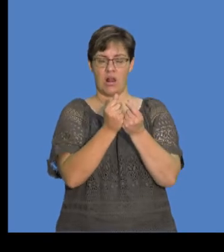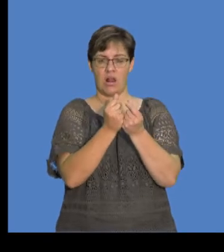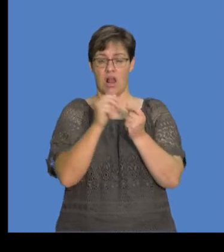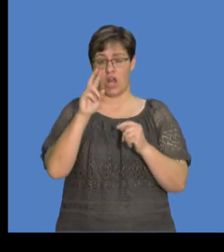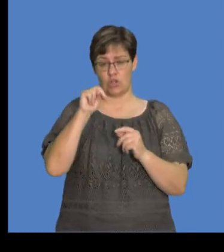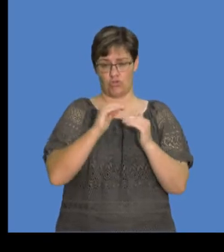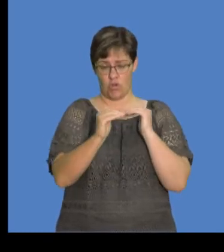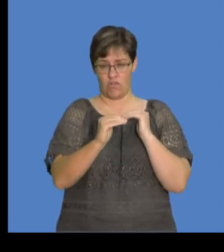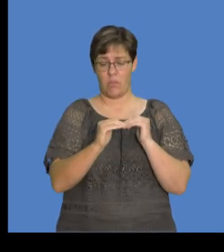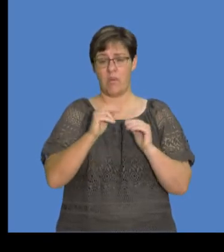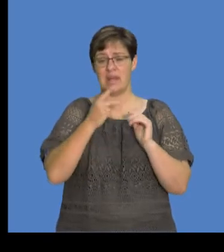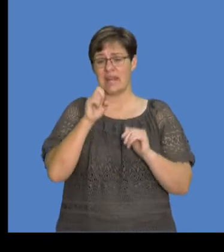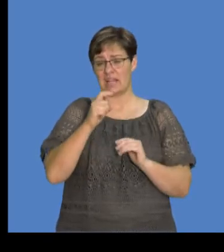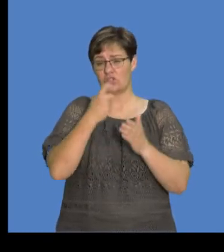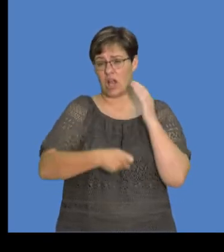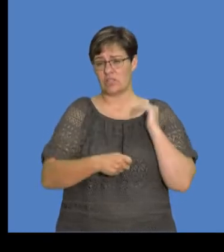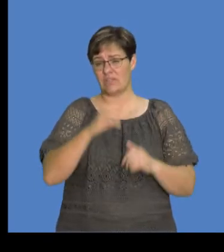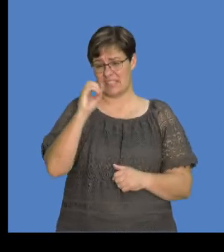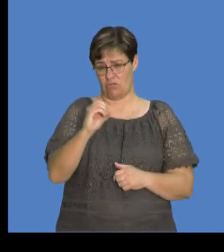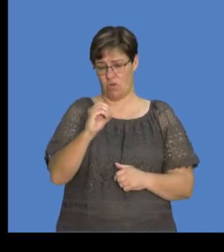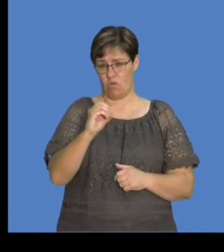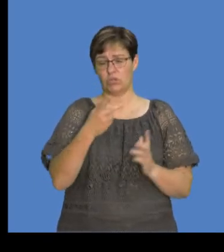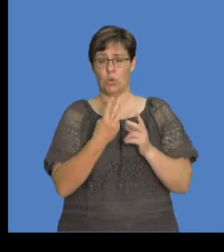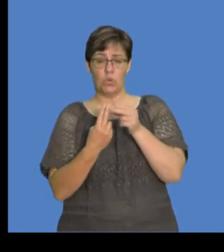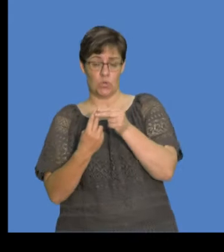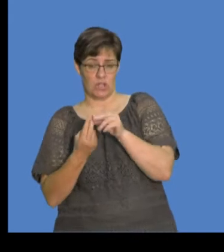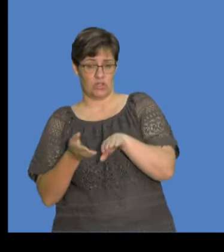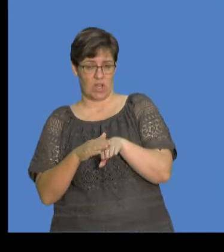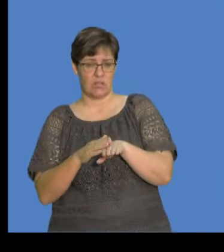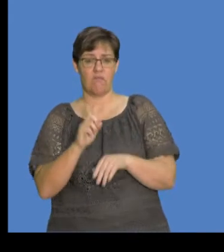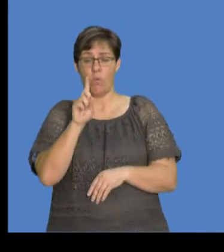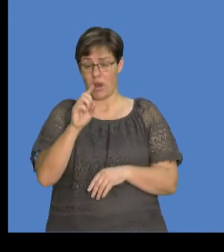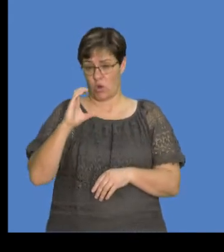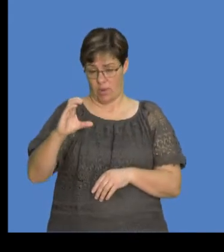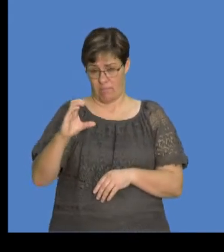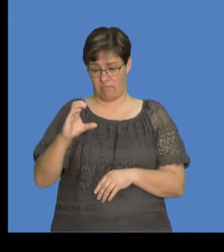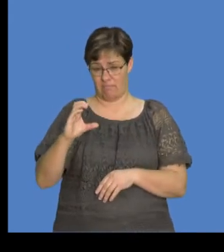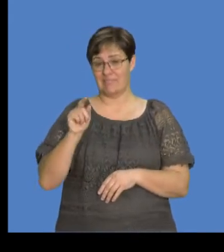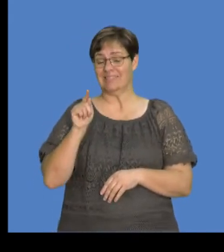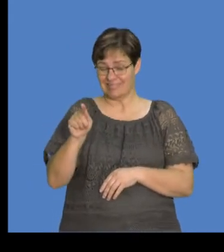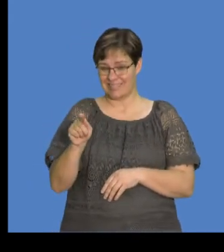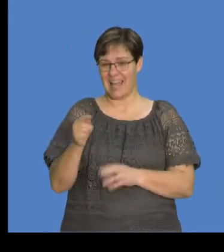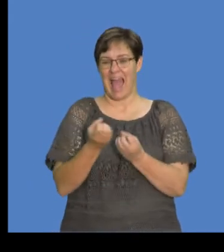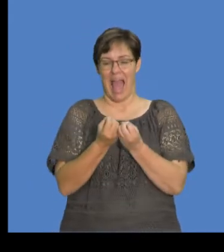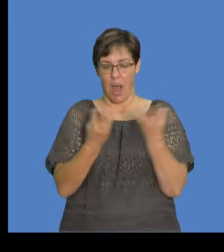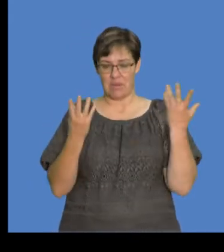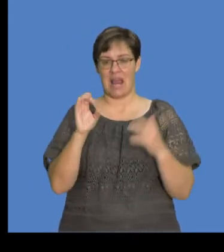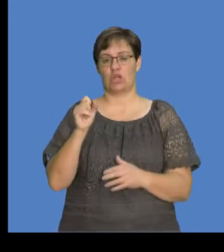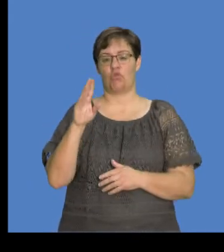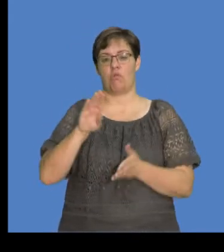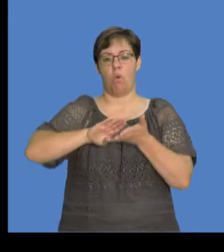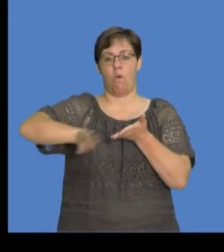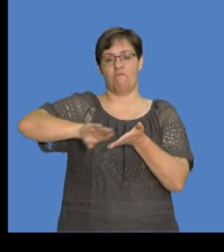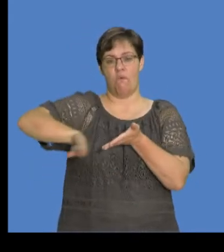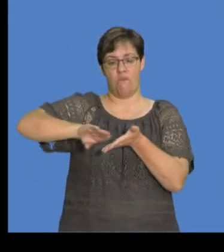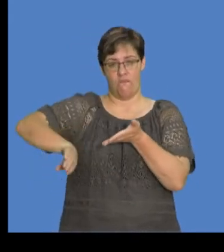from charge, a net charge of zero to a unit charge, which is 1 coulomb. This is actually the number